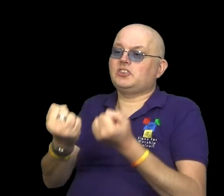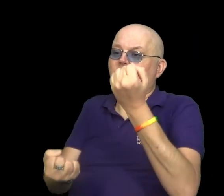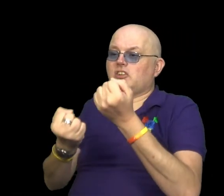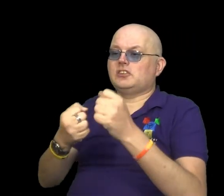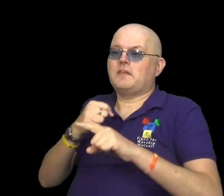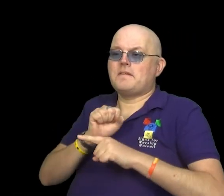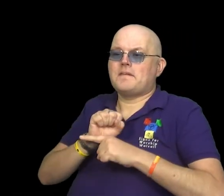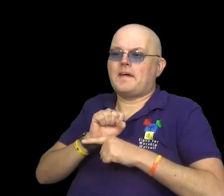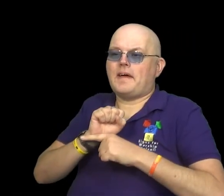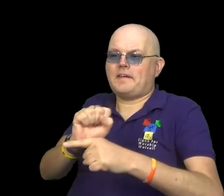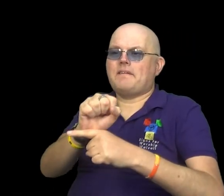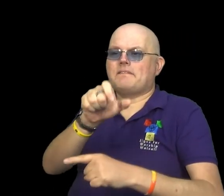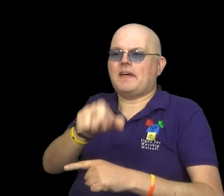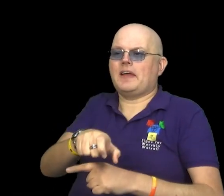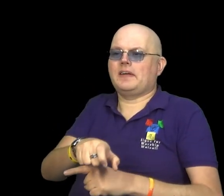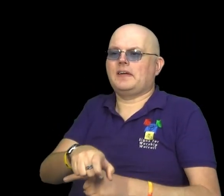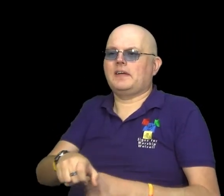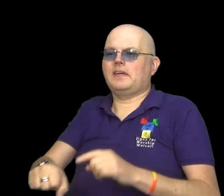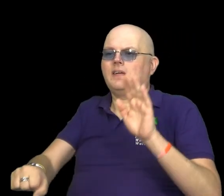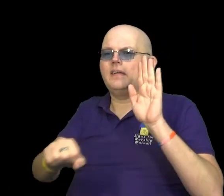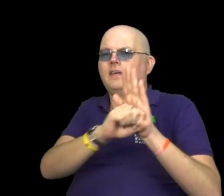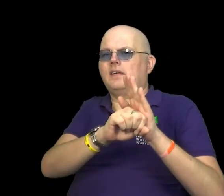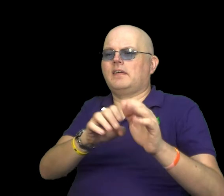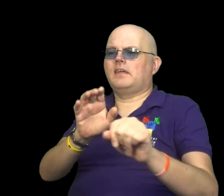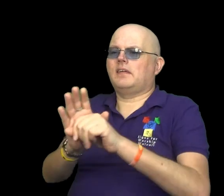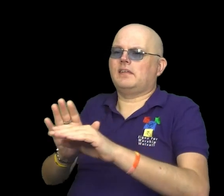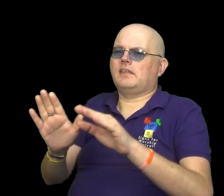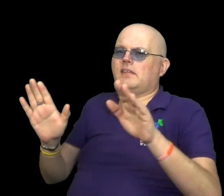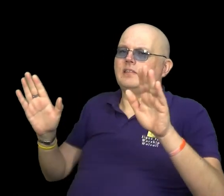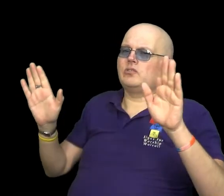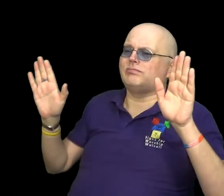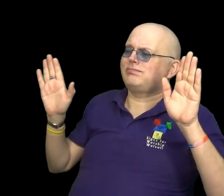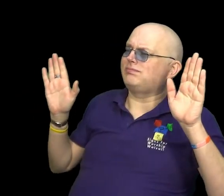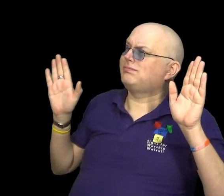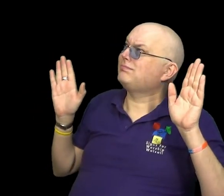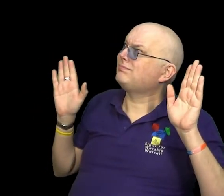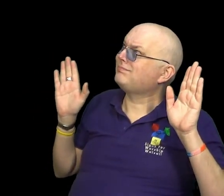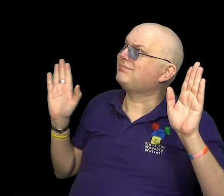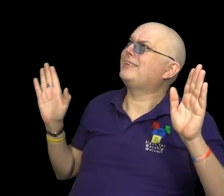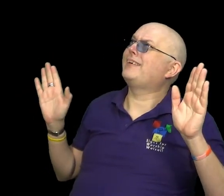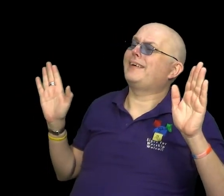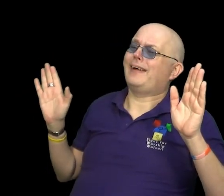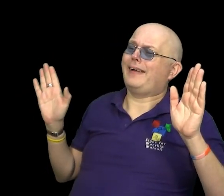Our judge and our defender, suffered and